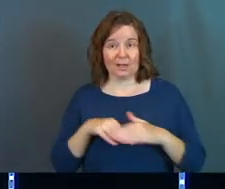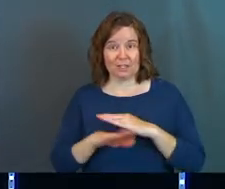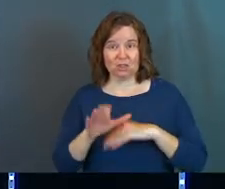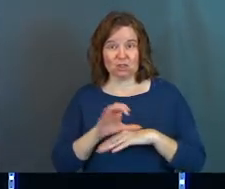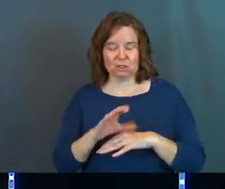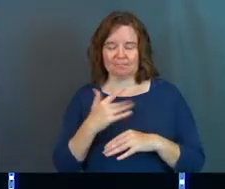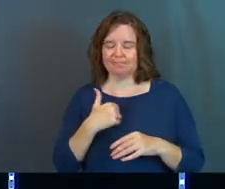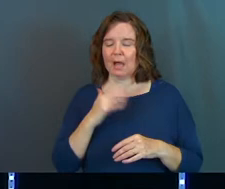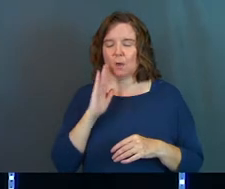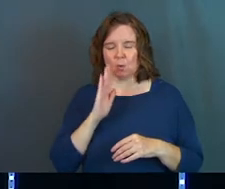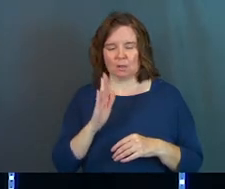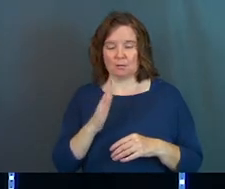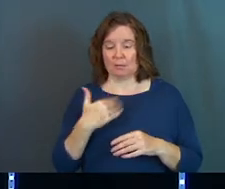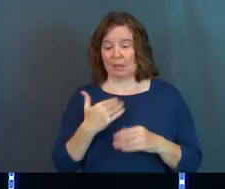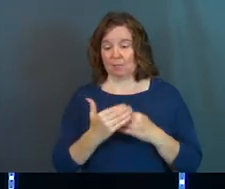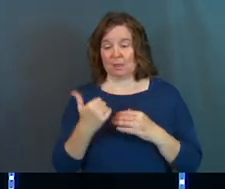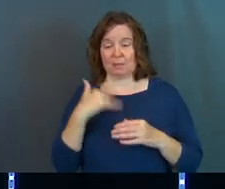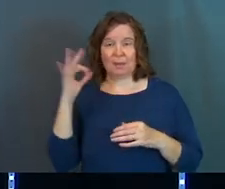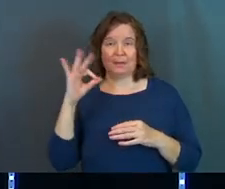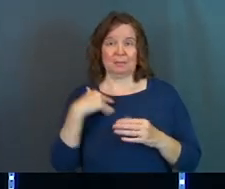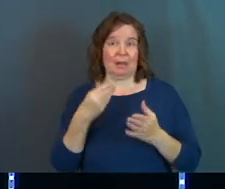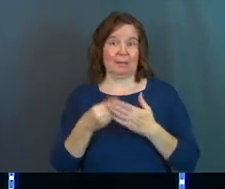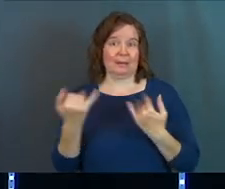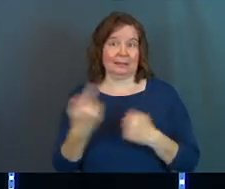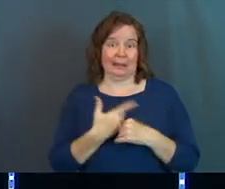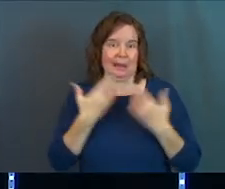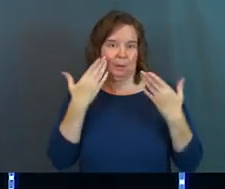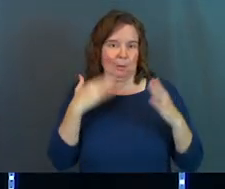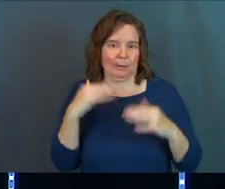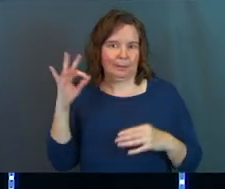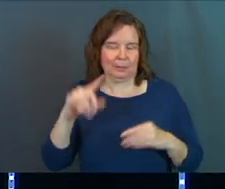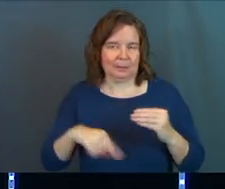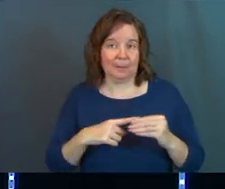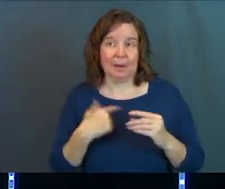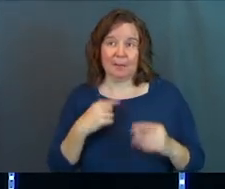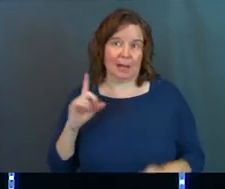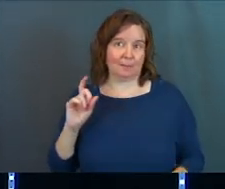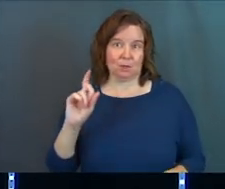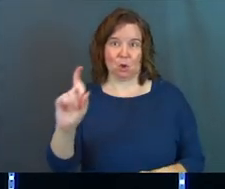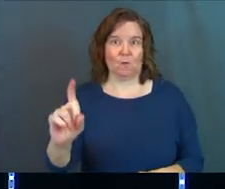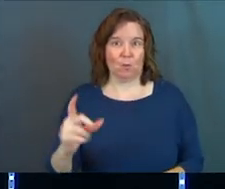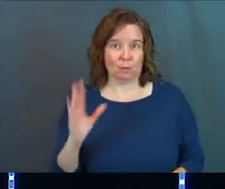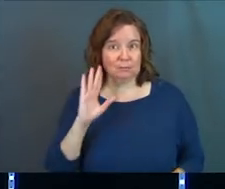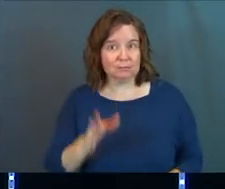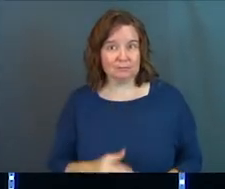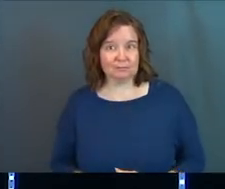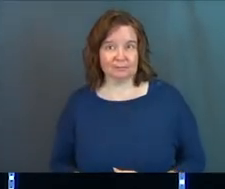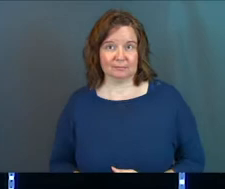into a church service, and I'm like, they might be preaching about money today. I don't know what they're going to preach about, but I'm going forward.